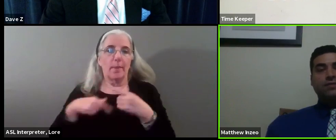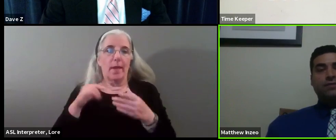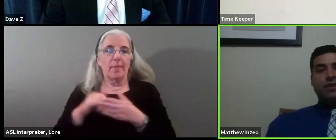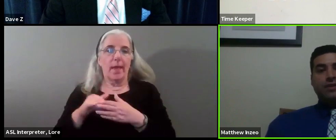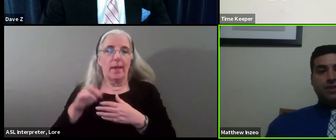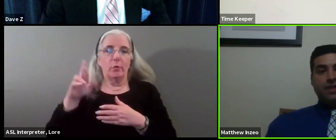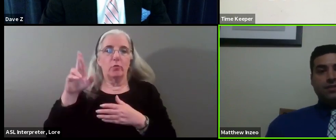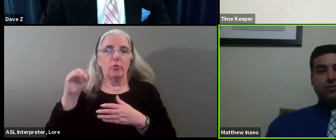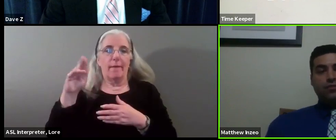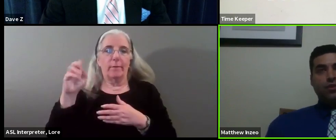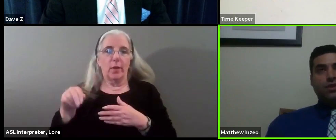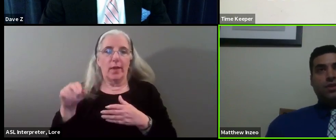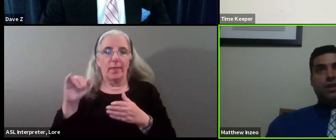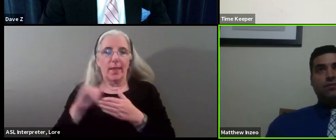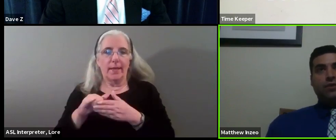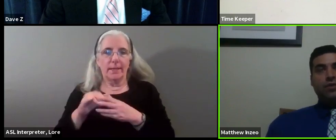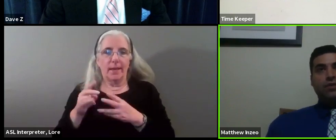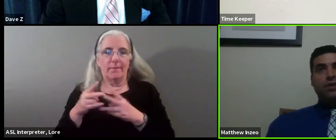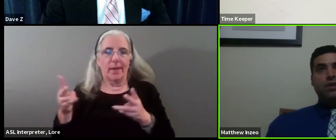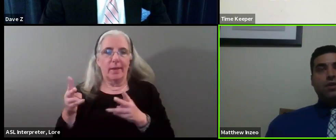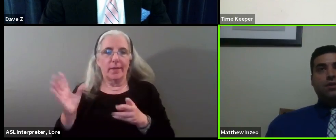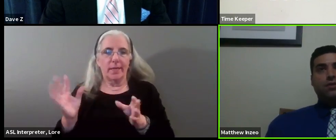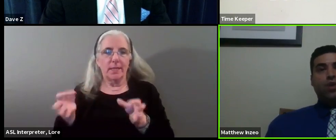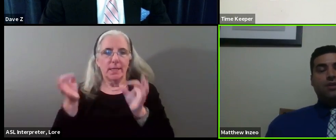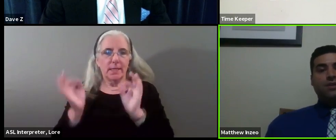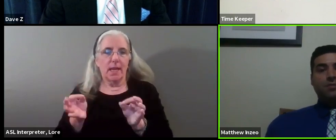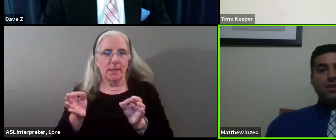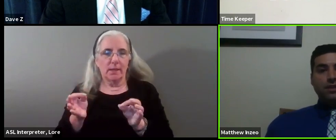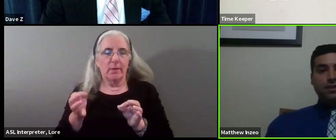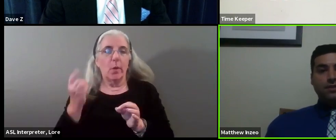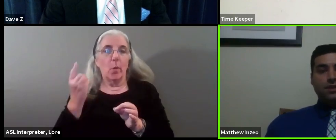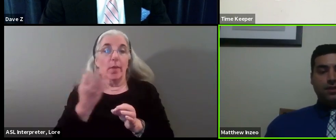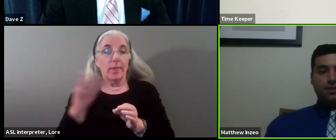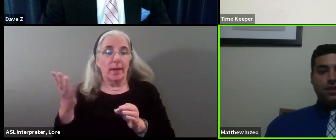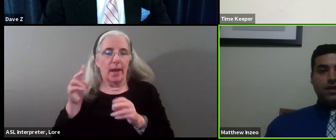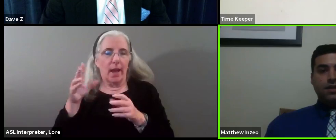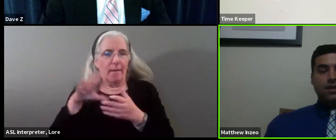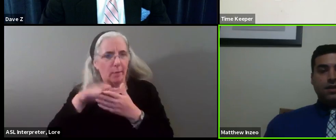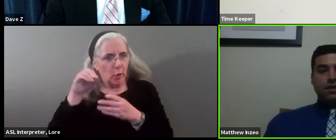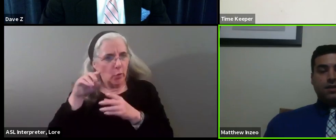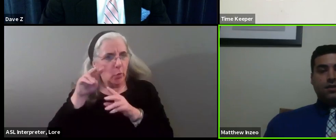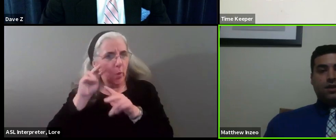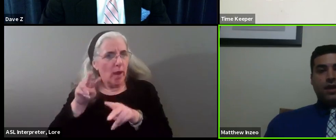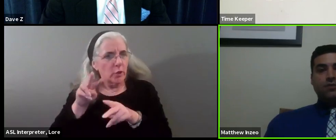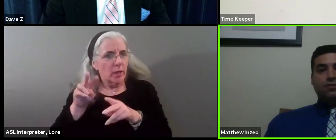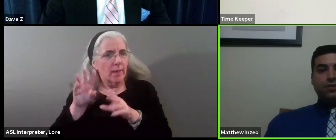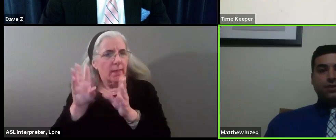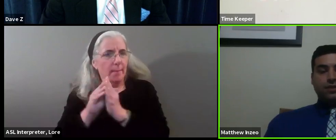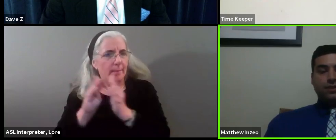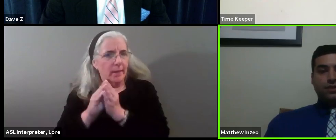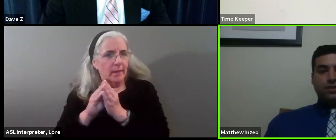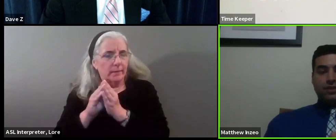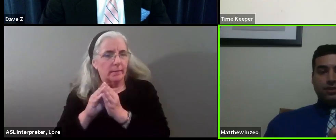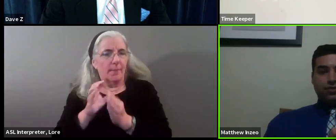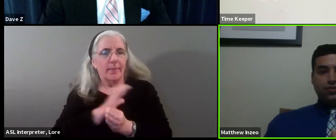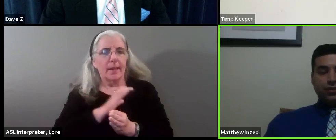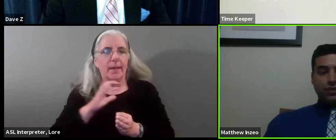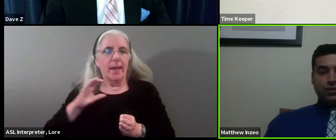that it is very decisive. One thing that I've learned watching the meetings is that the council is